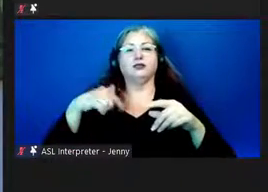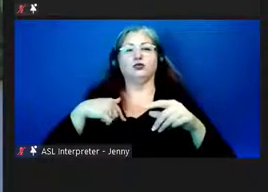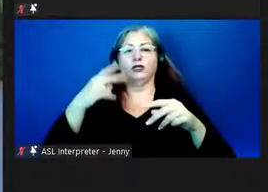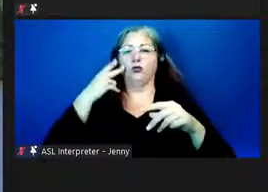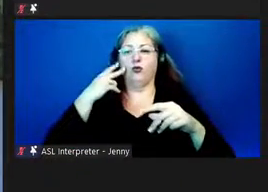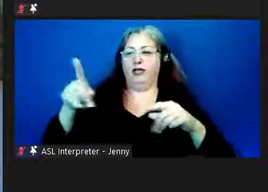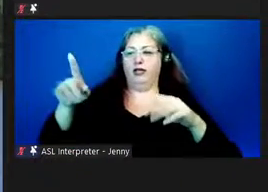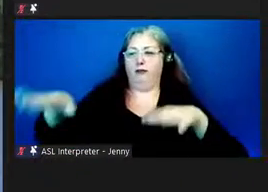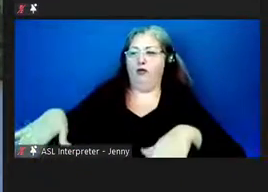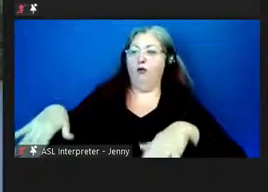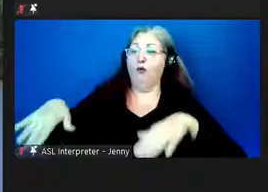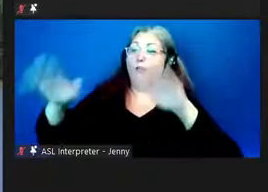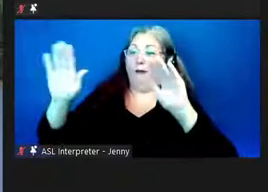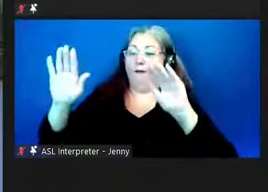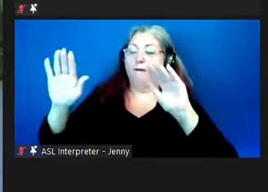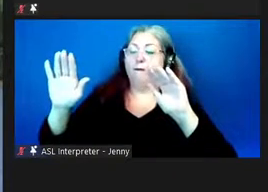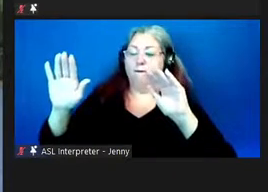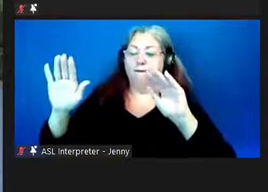them grow up.